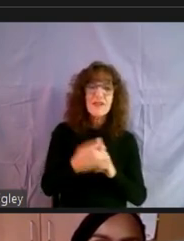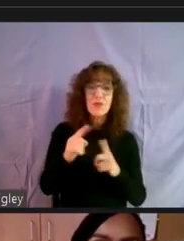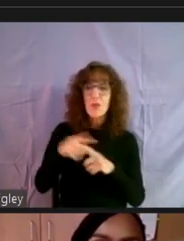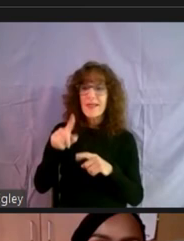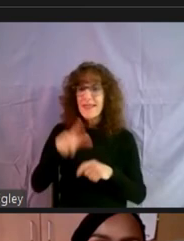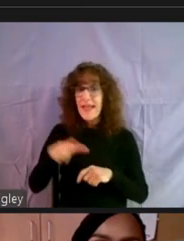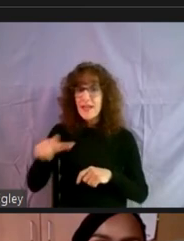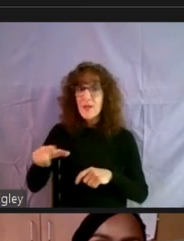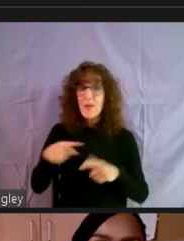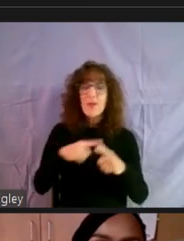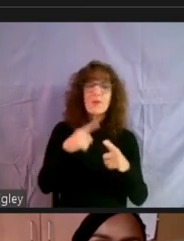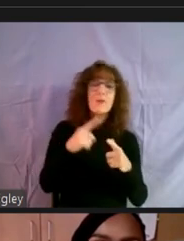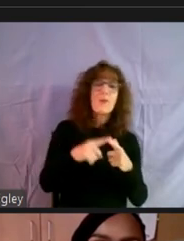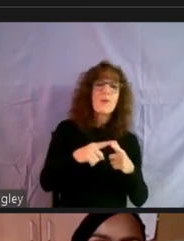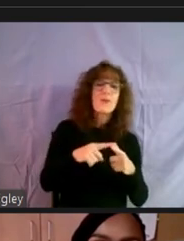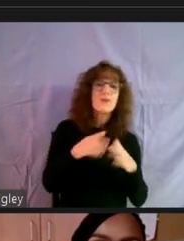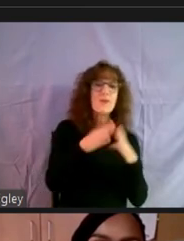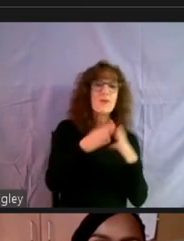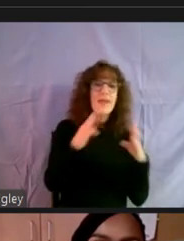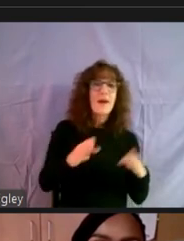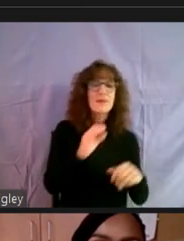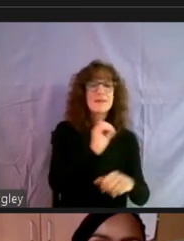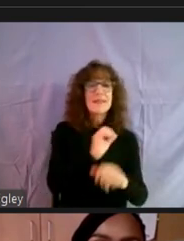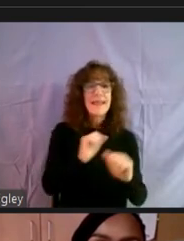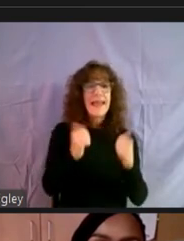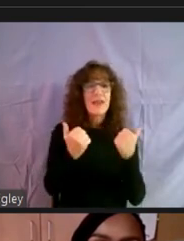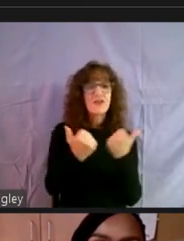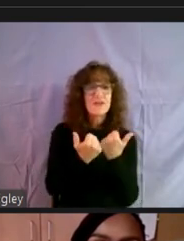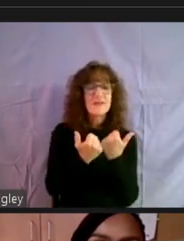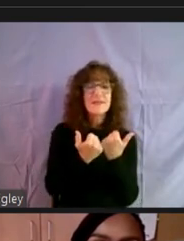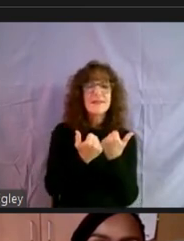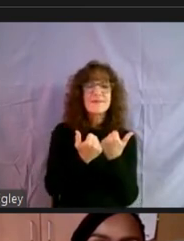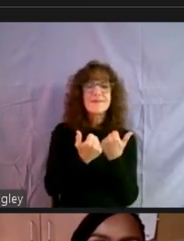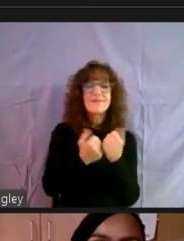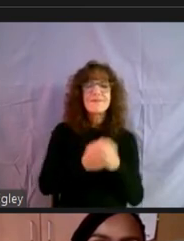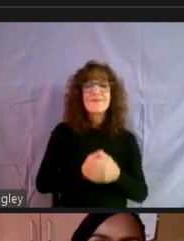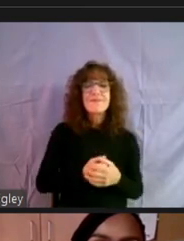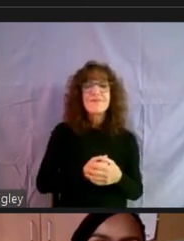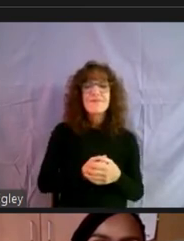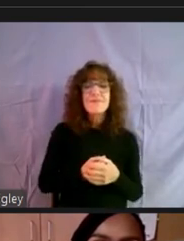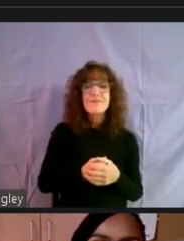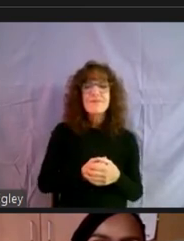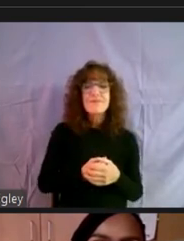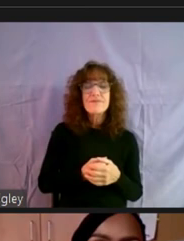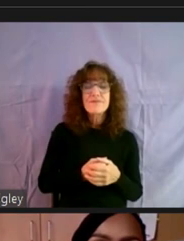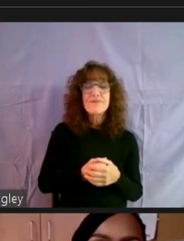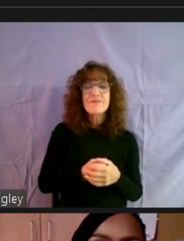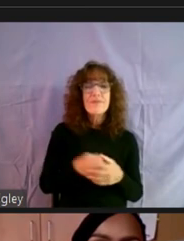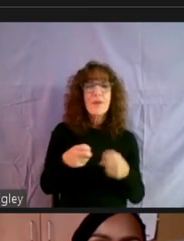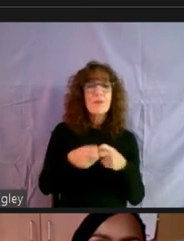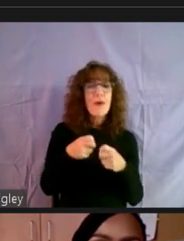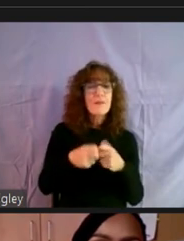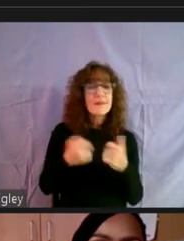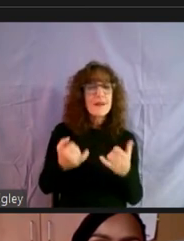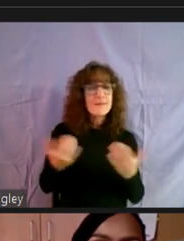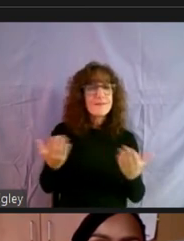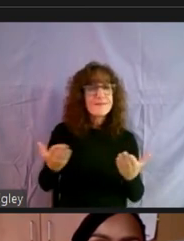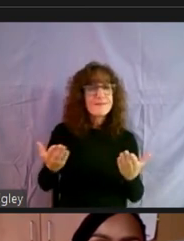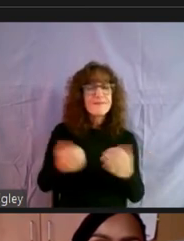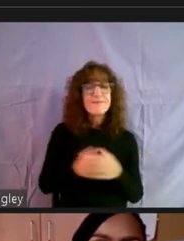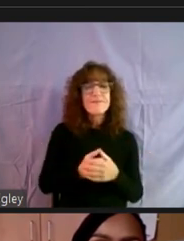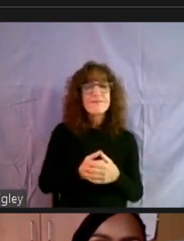or to, uh, the housing agency. The, um, of course the problem right now is that